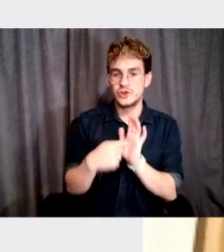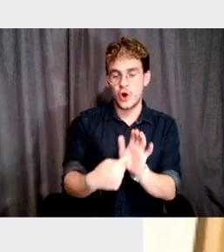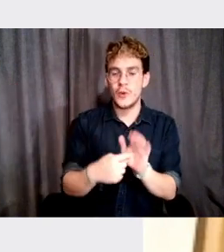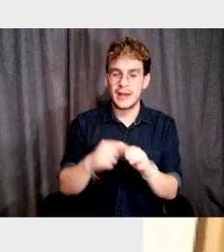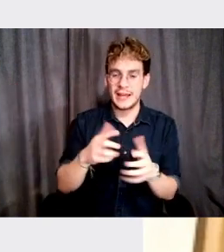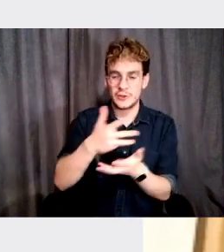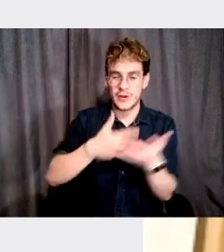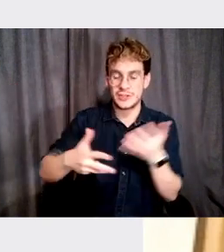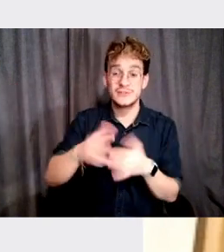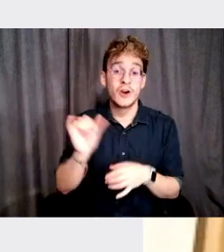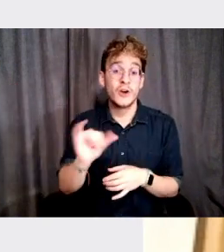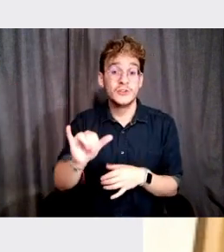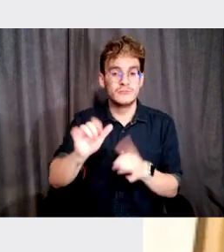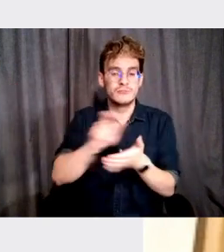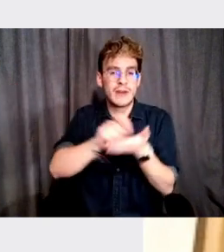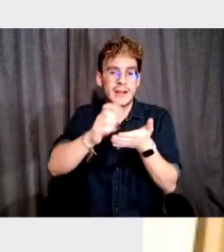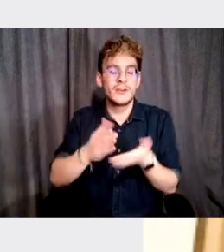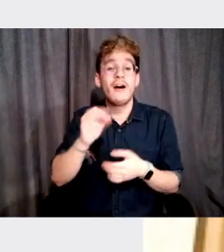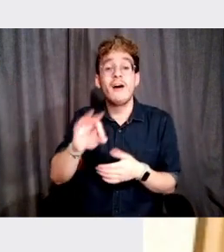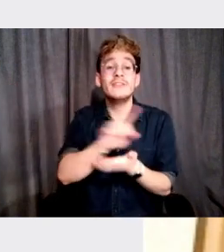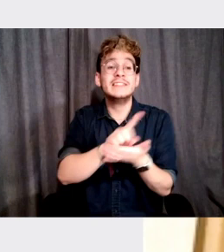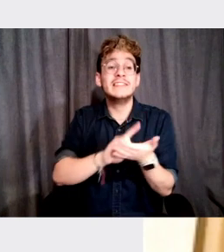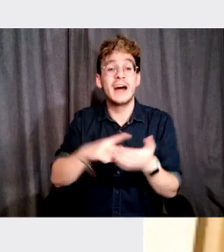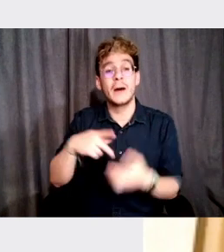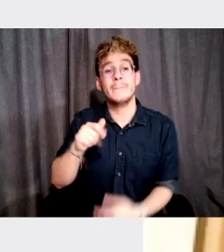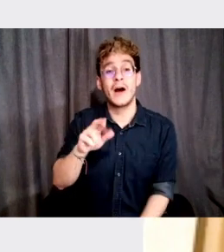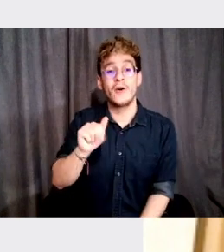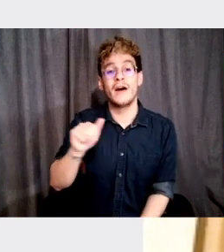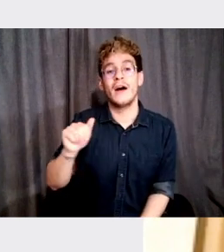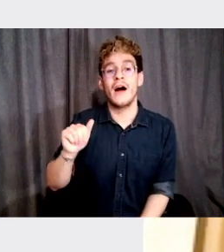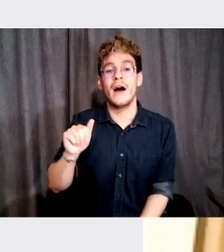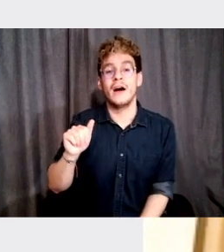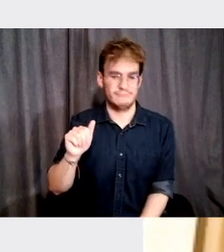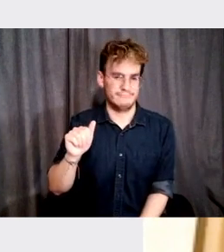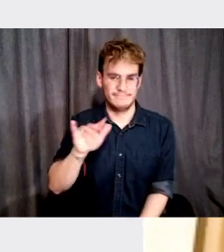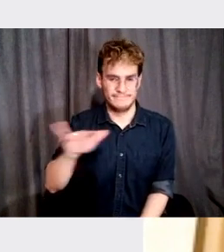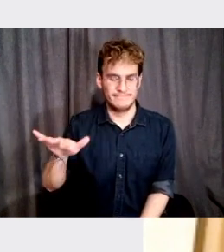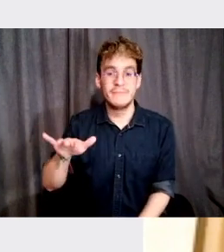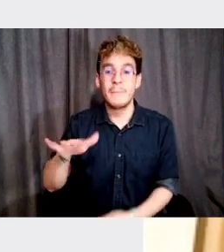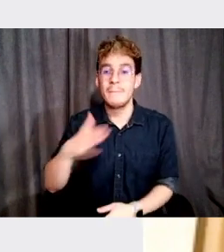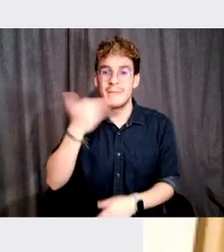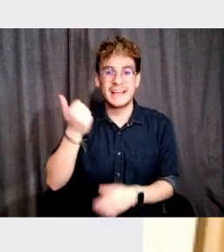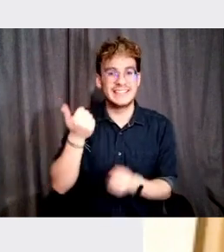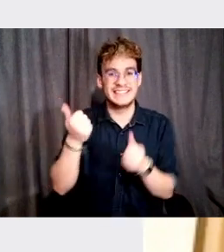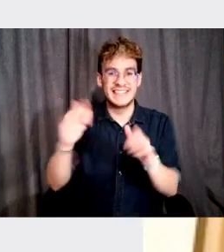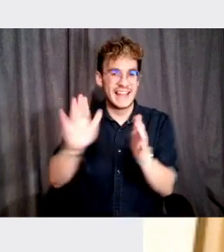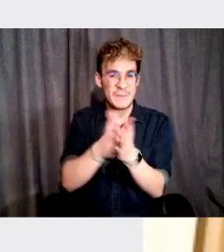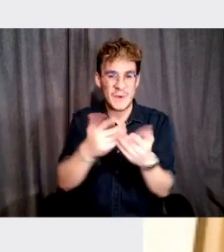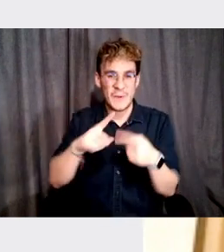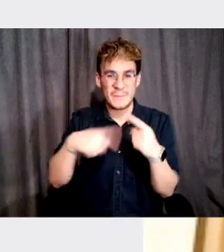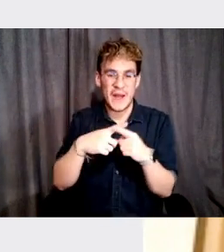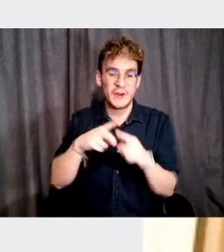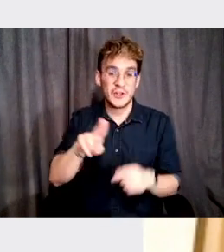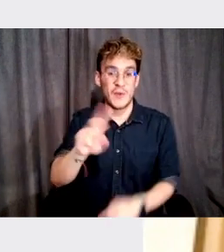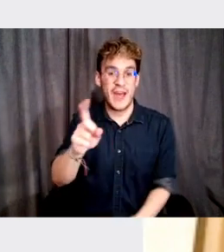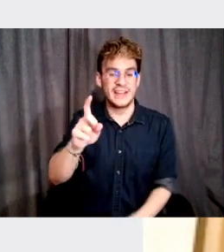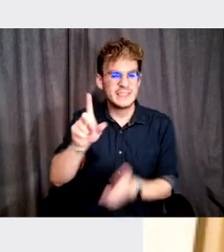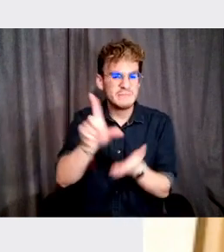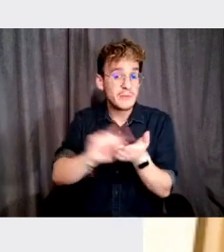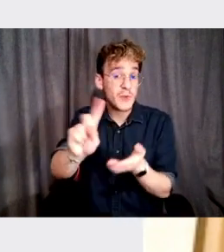He's also the author of Design Para Internet, a best-selling book about UX published in Brazil.